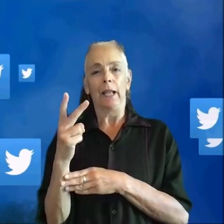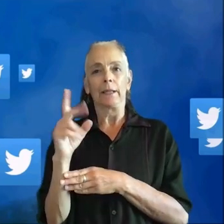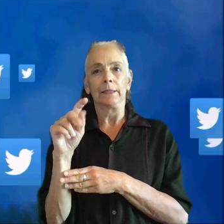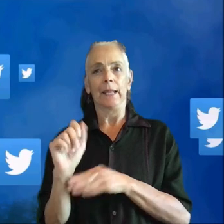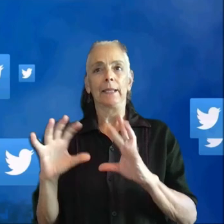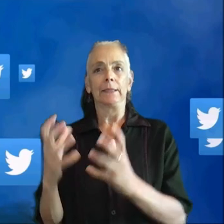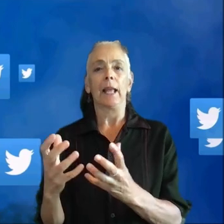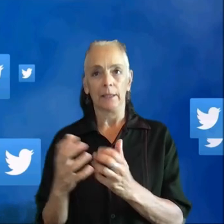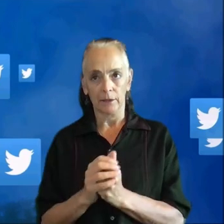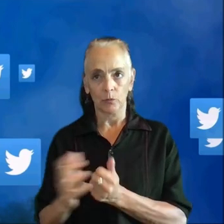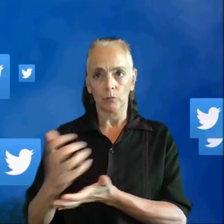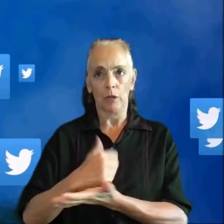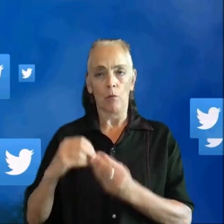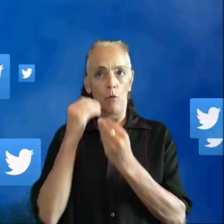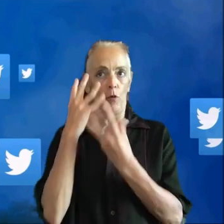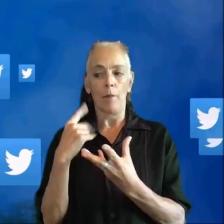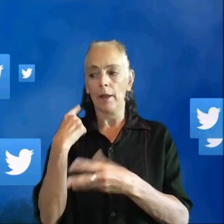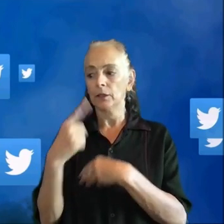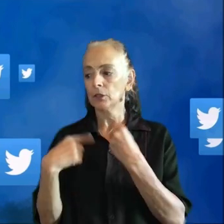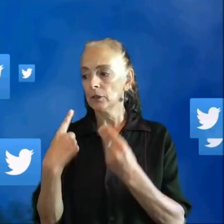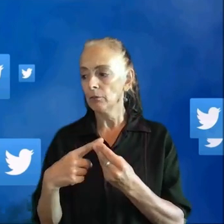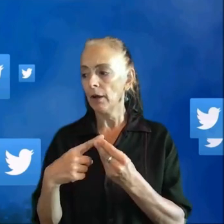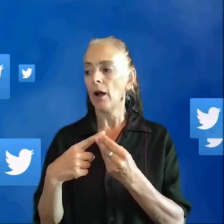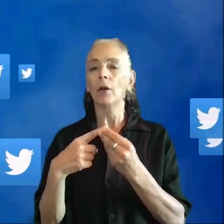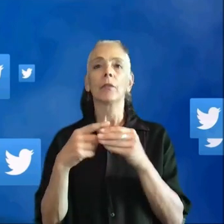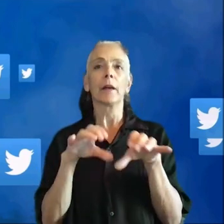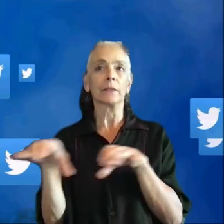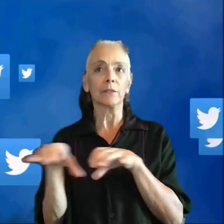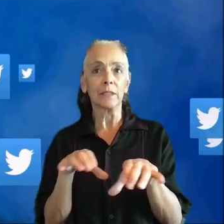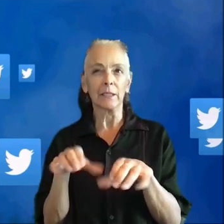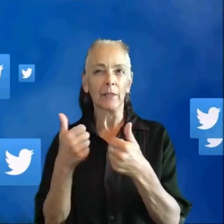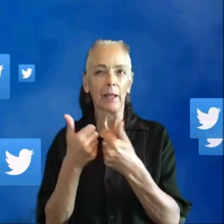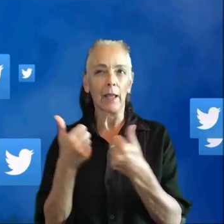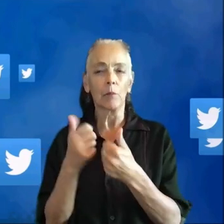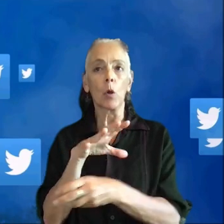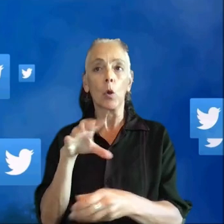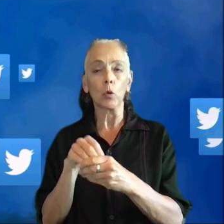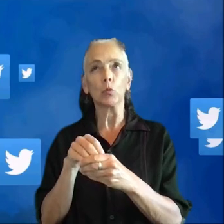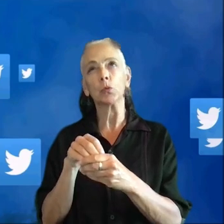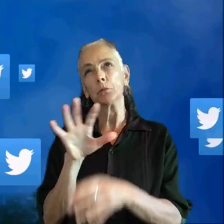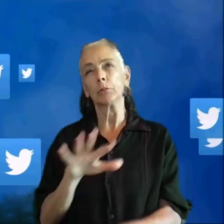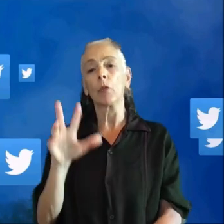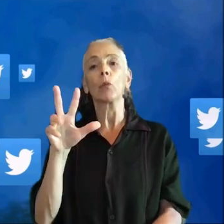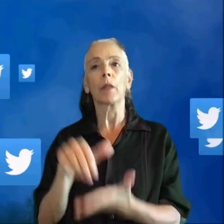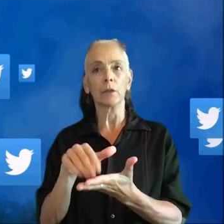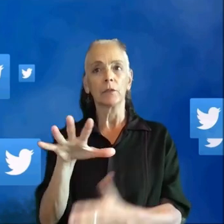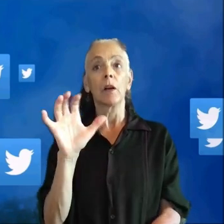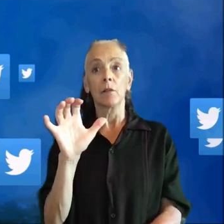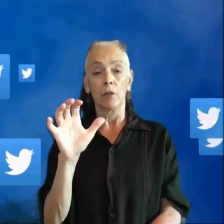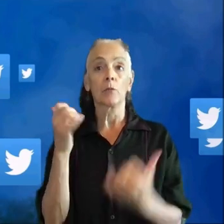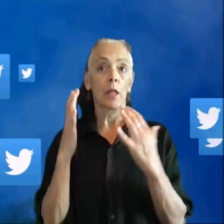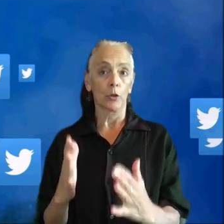get more information about the daily playing activity of the game. And this includes data from about 3,500 players.